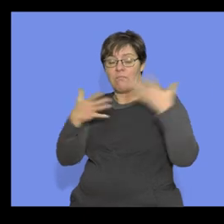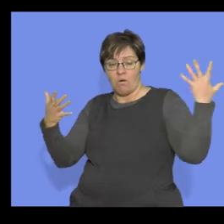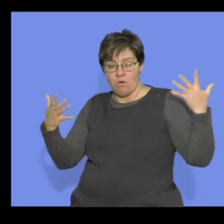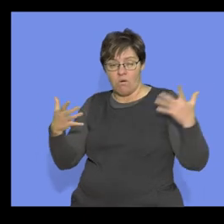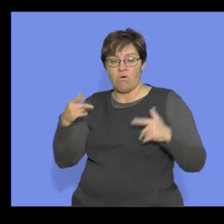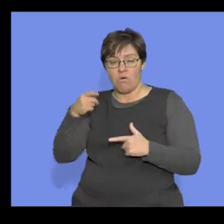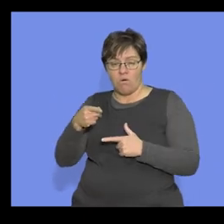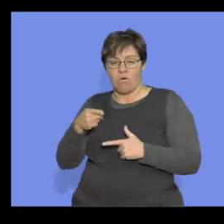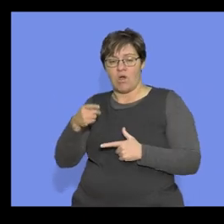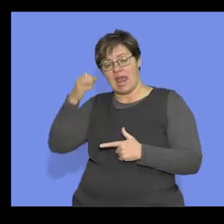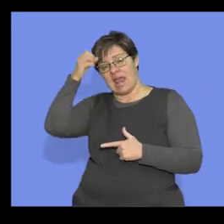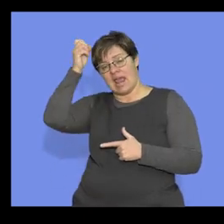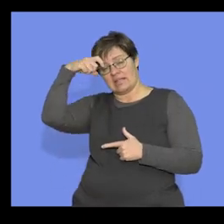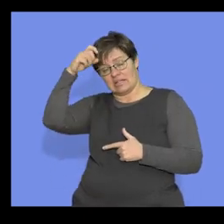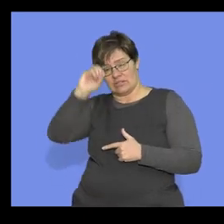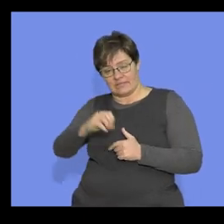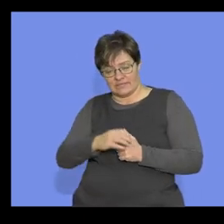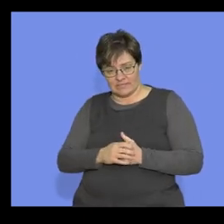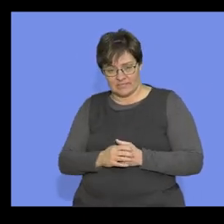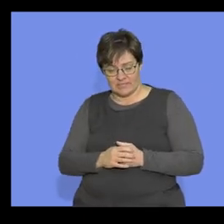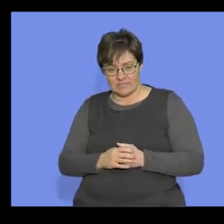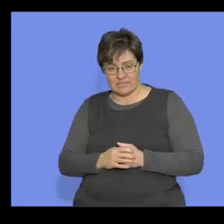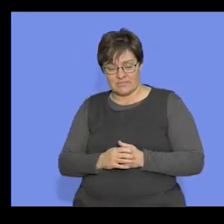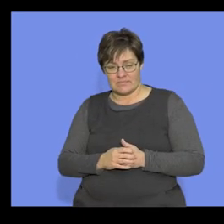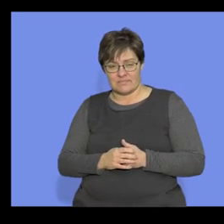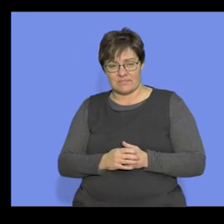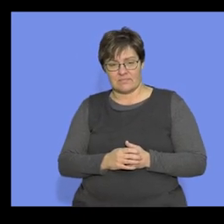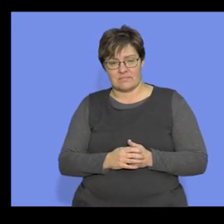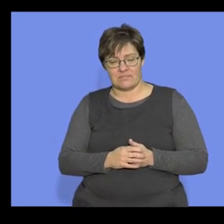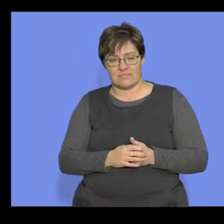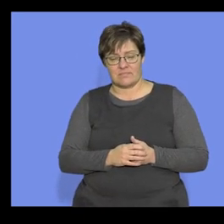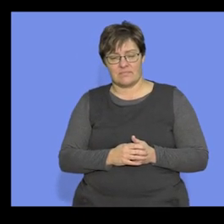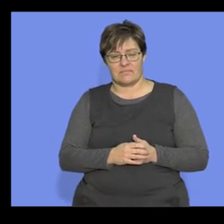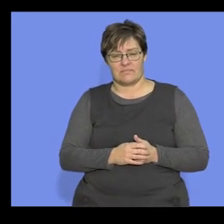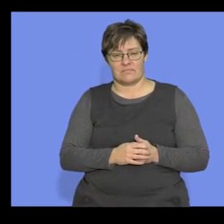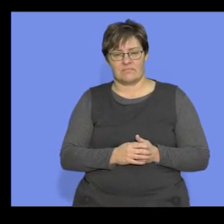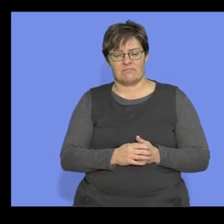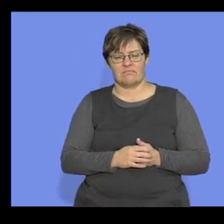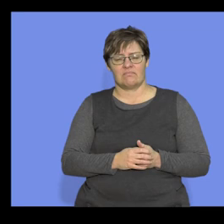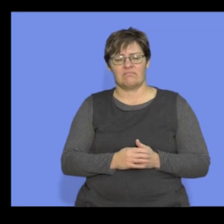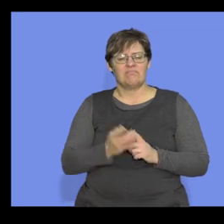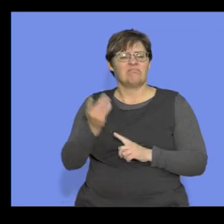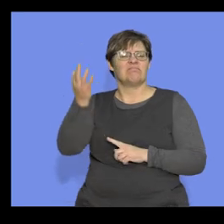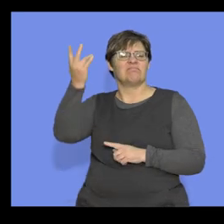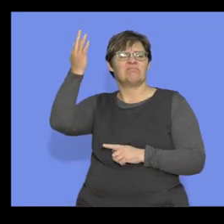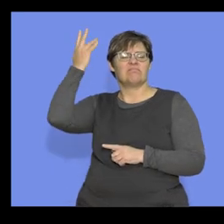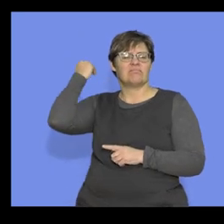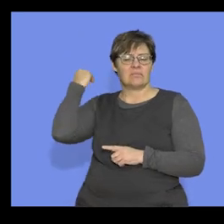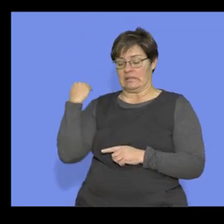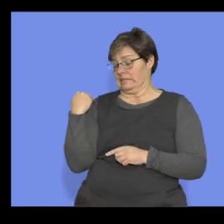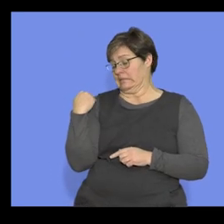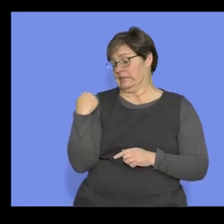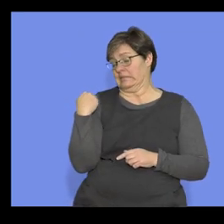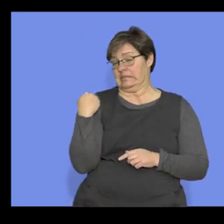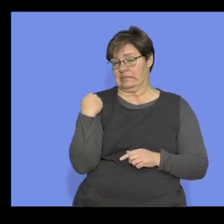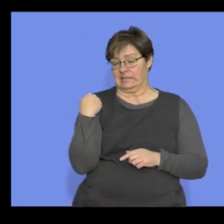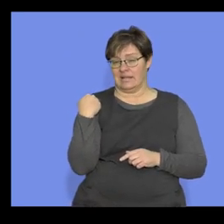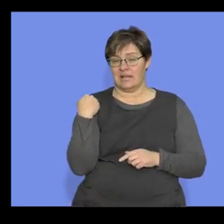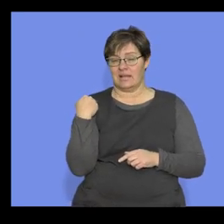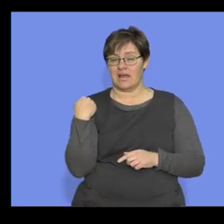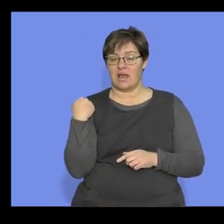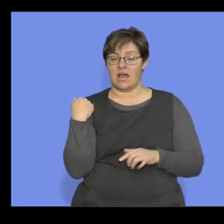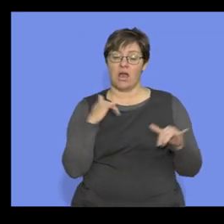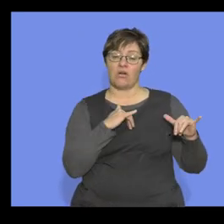brain, the larger the brain, the more intelligent we would be. Okay, how long ago did the most